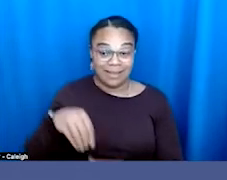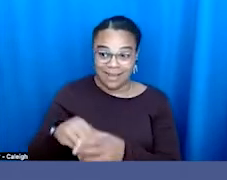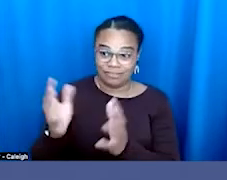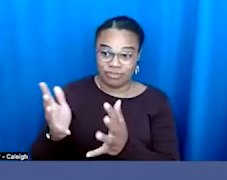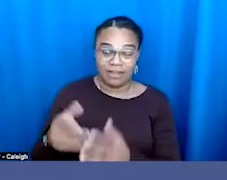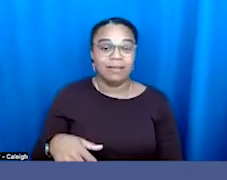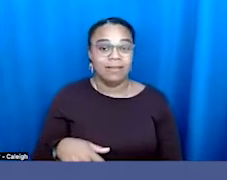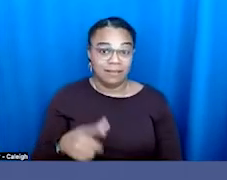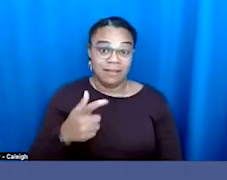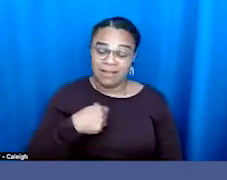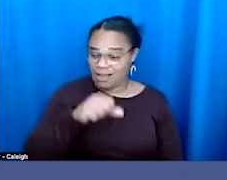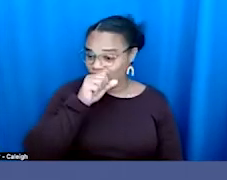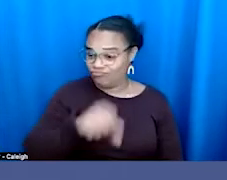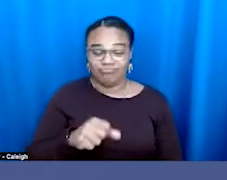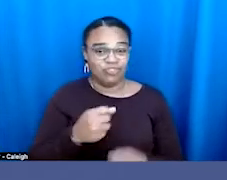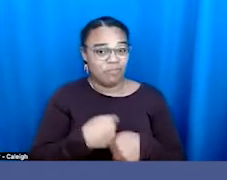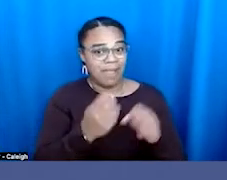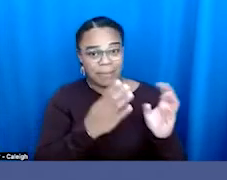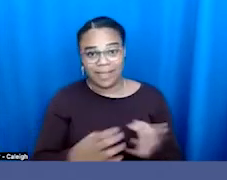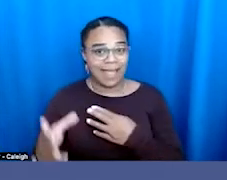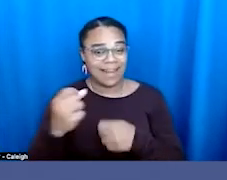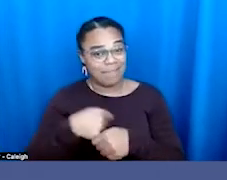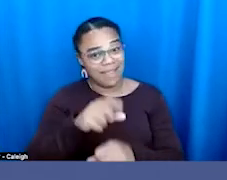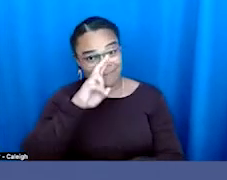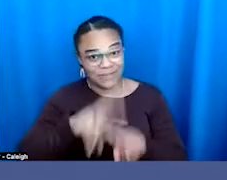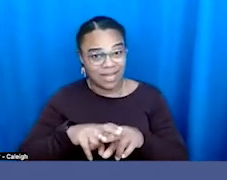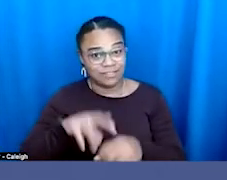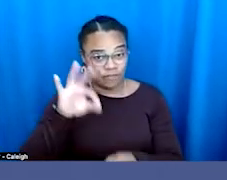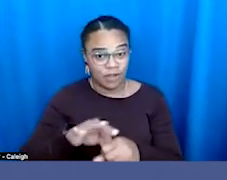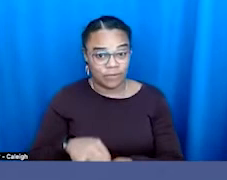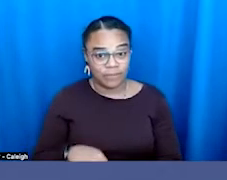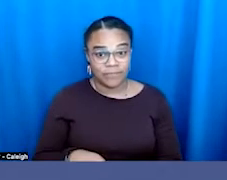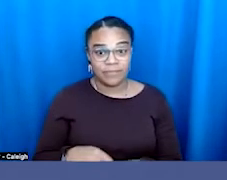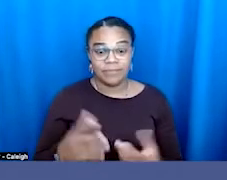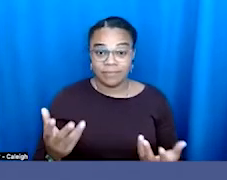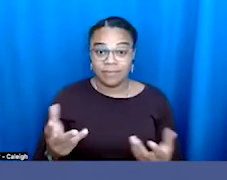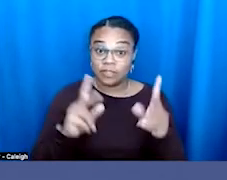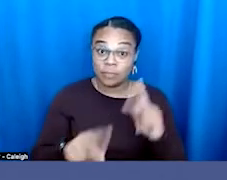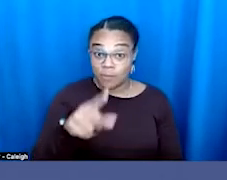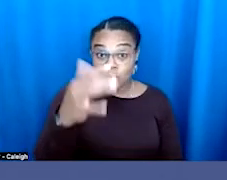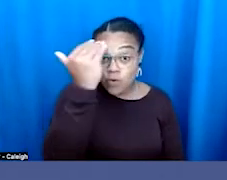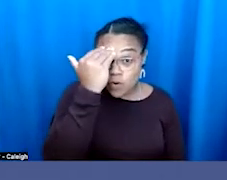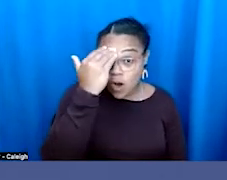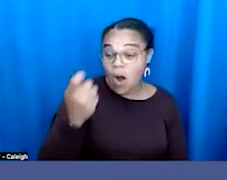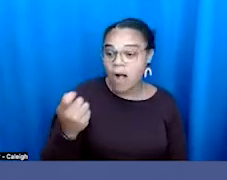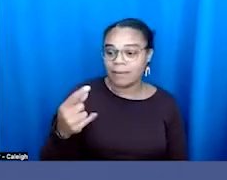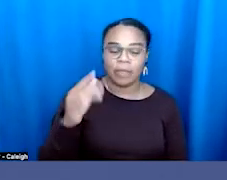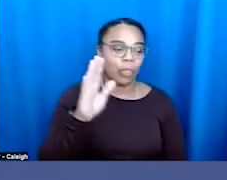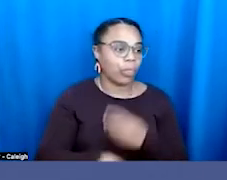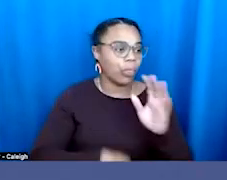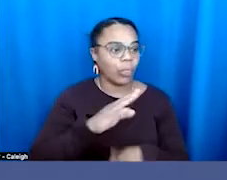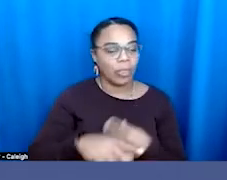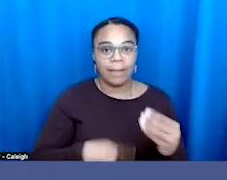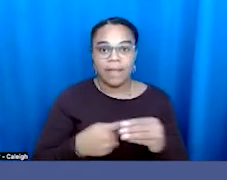making a plan and making it fun to vote. So get your people that you know are a little bit lackluster with the voting.